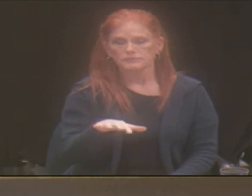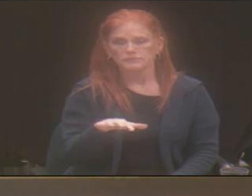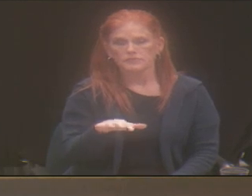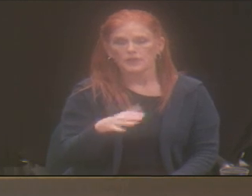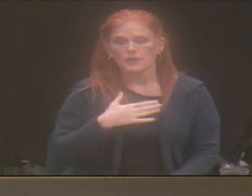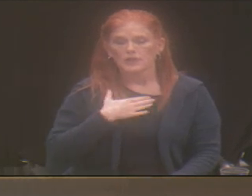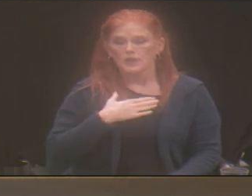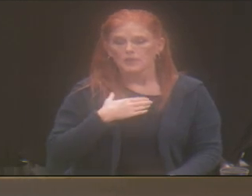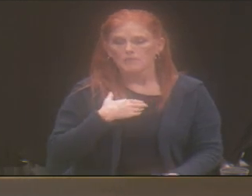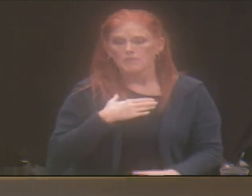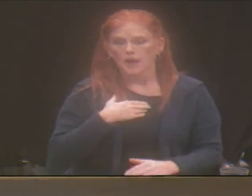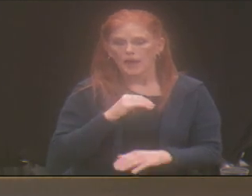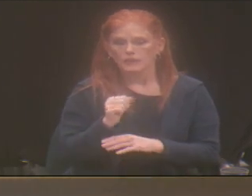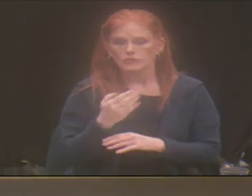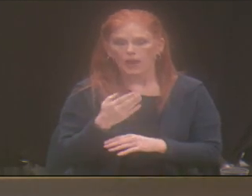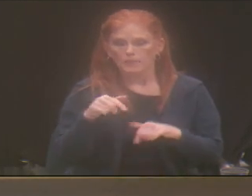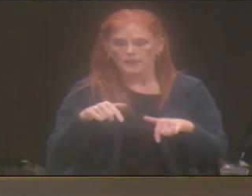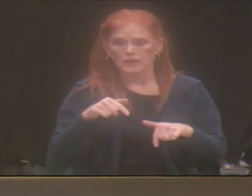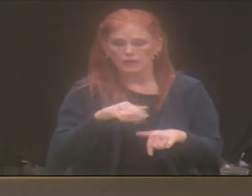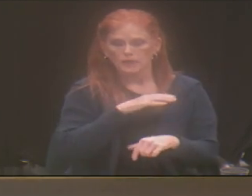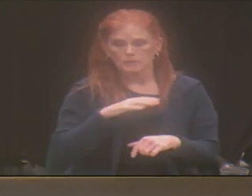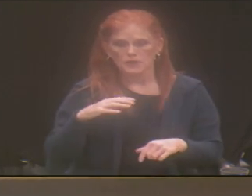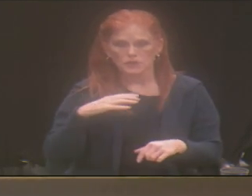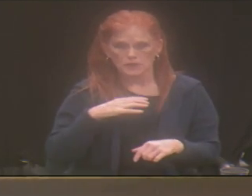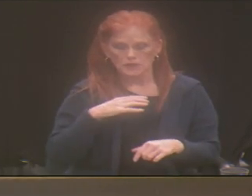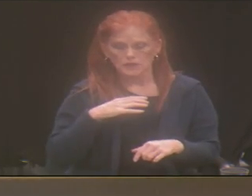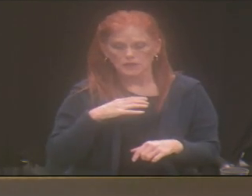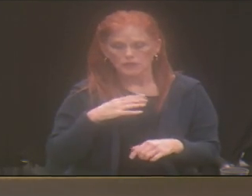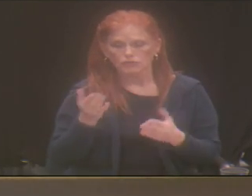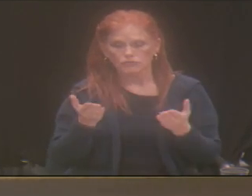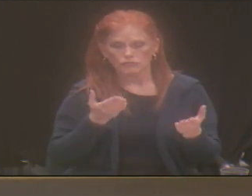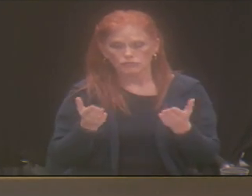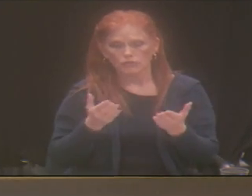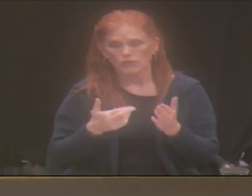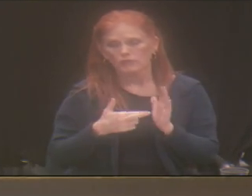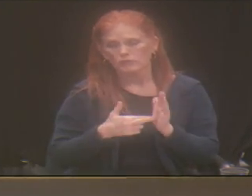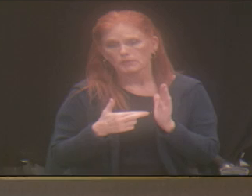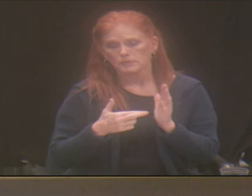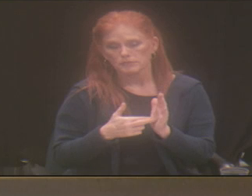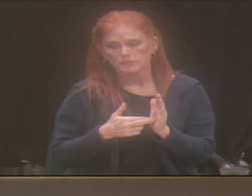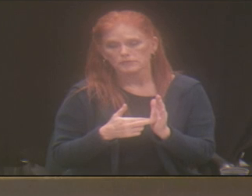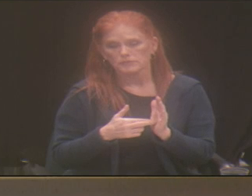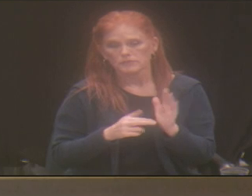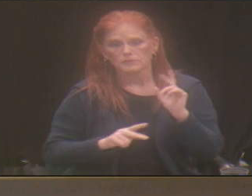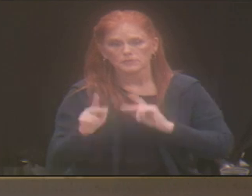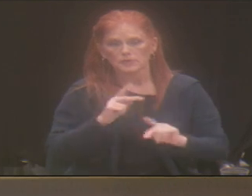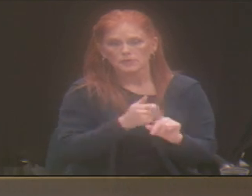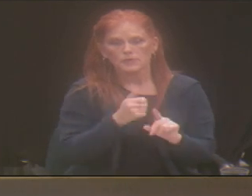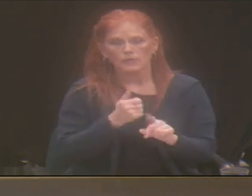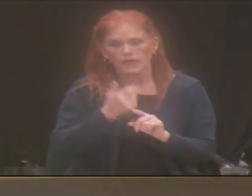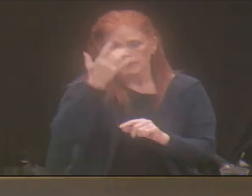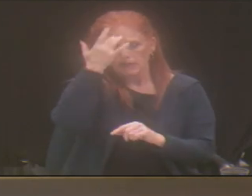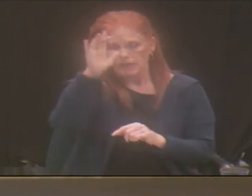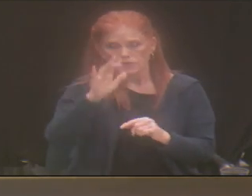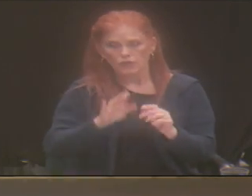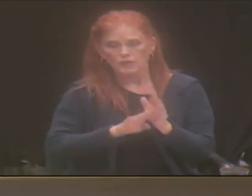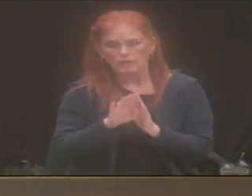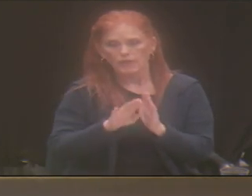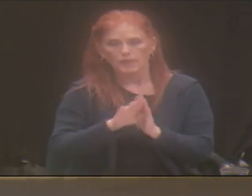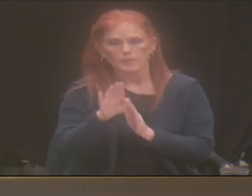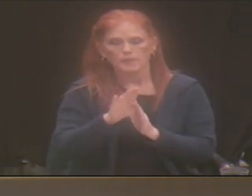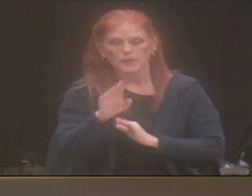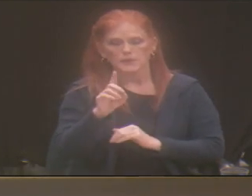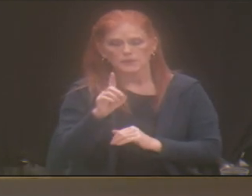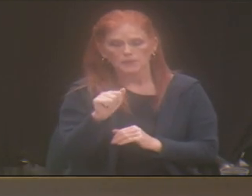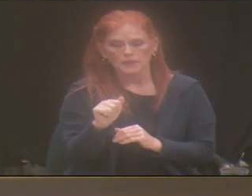My role on the commission is to serve and represent persons with intellectual and developmental disabilities.